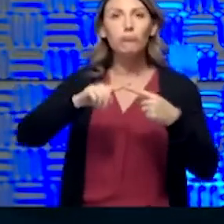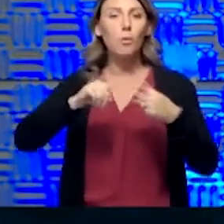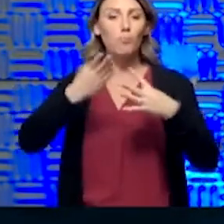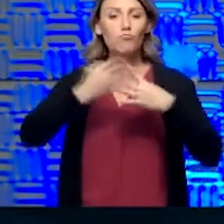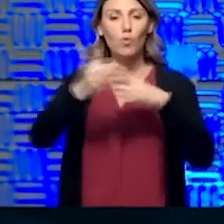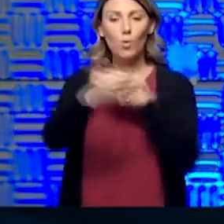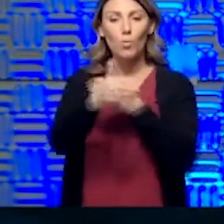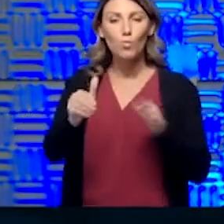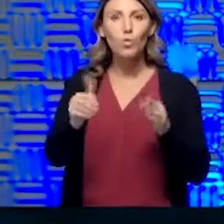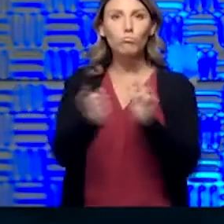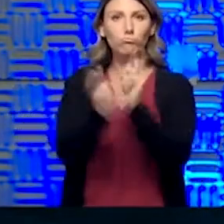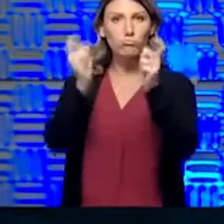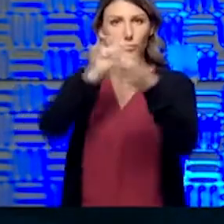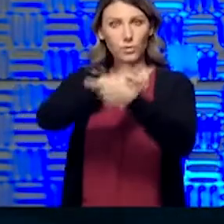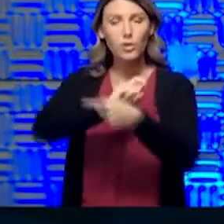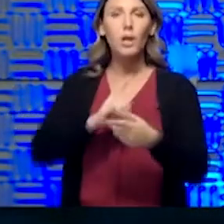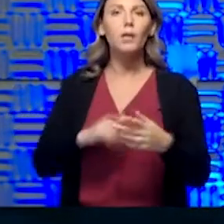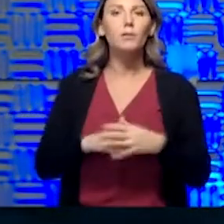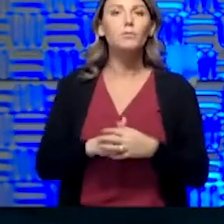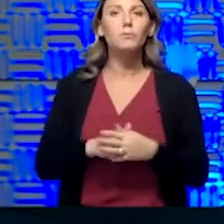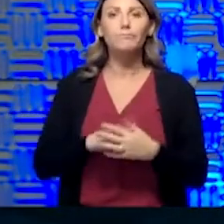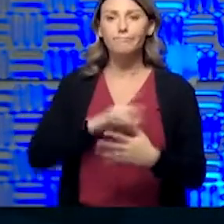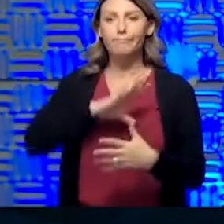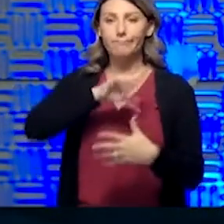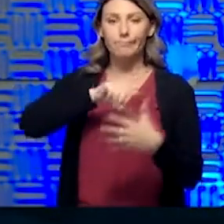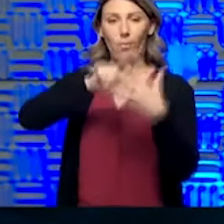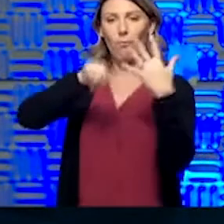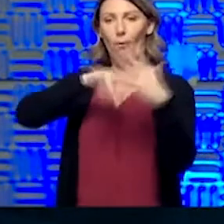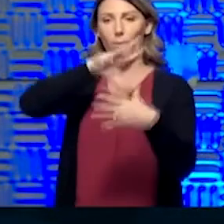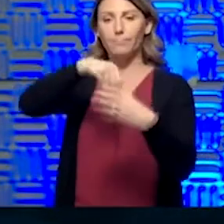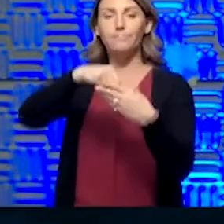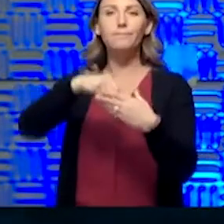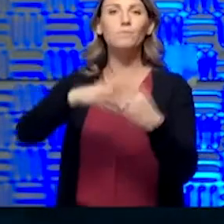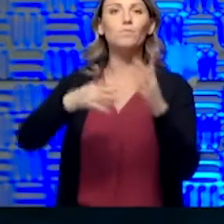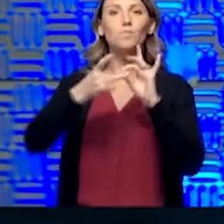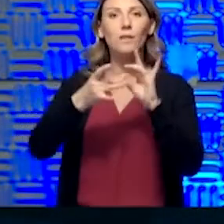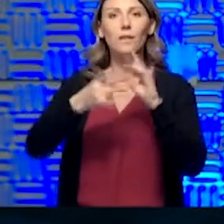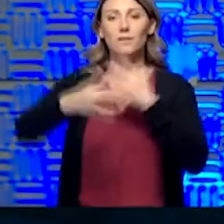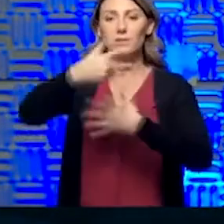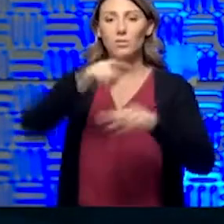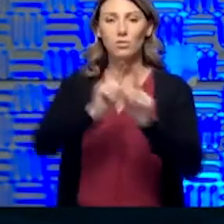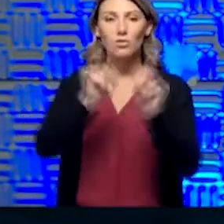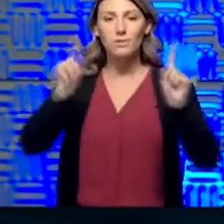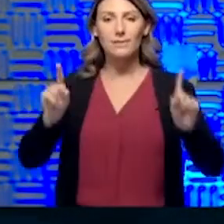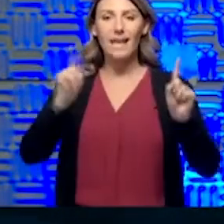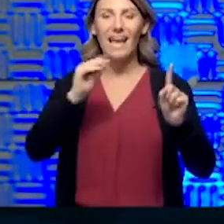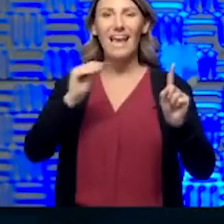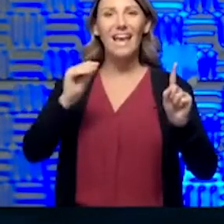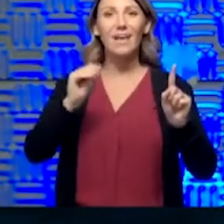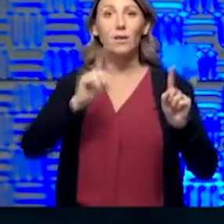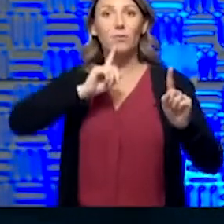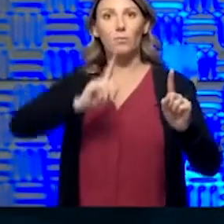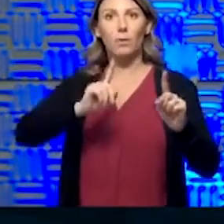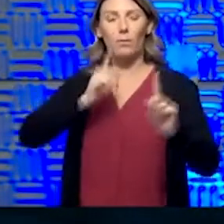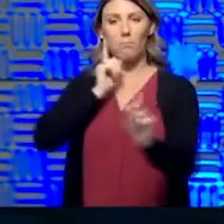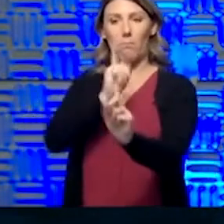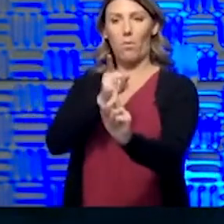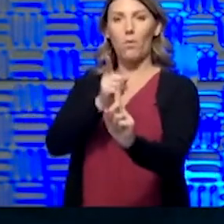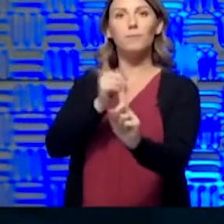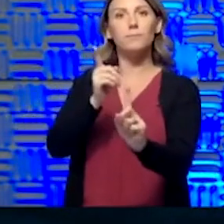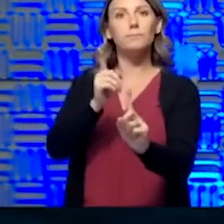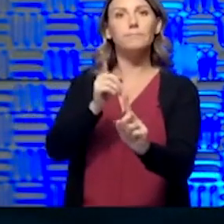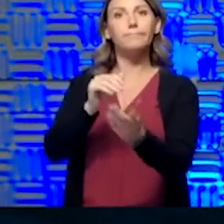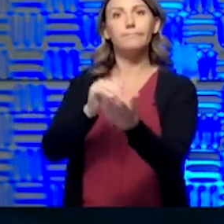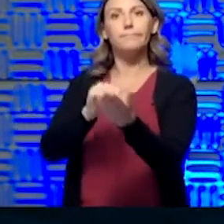all these are about the social distancing and the fundamentals that Dr. Hawkinson and